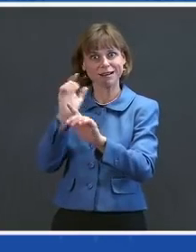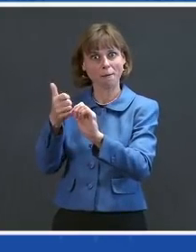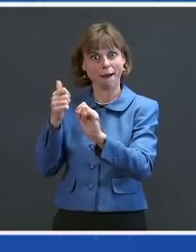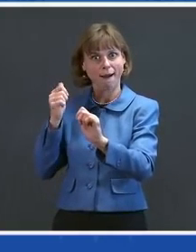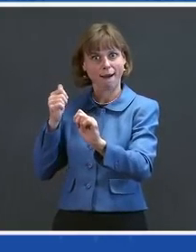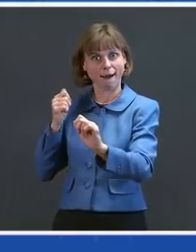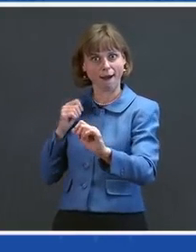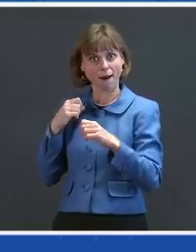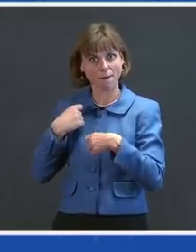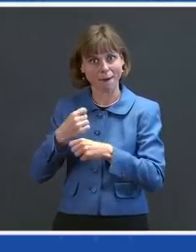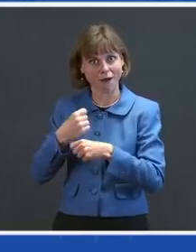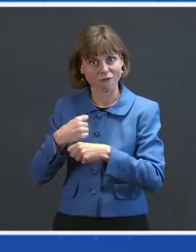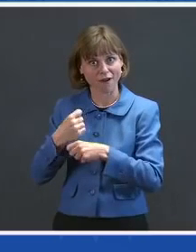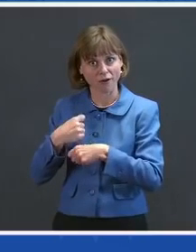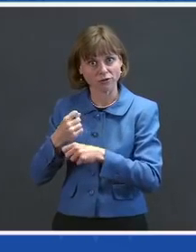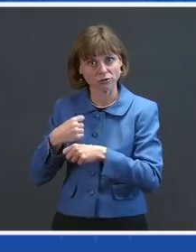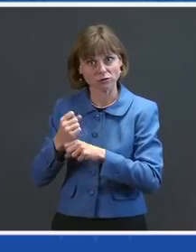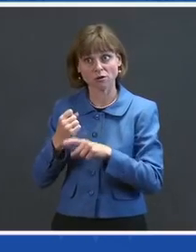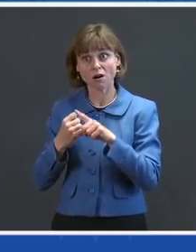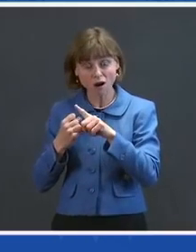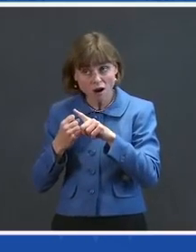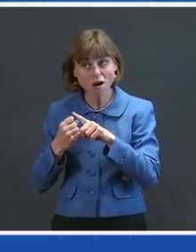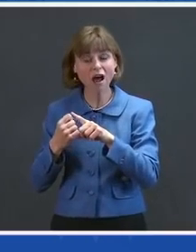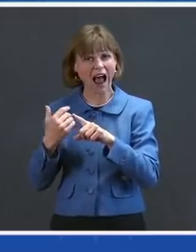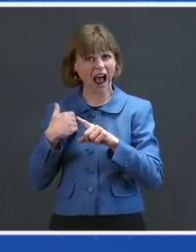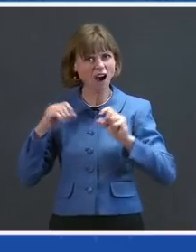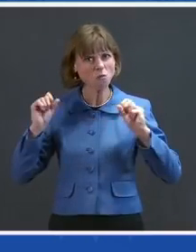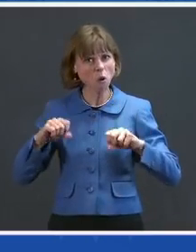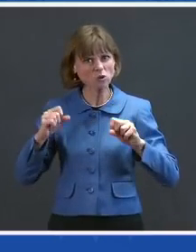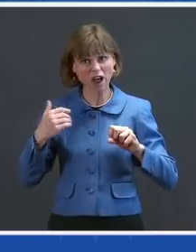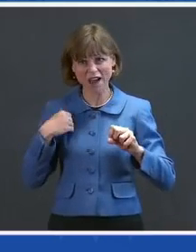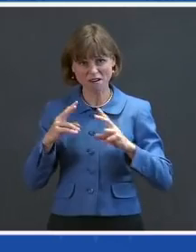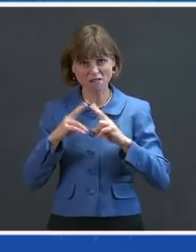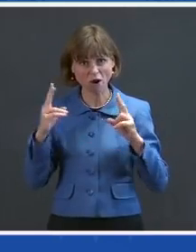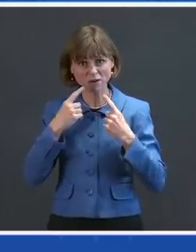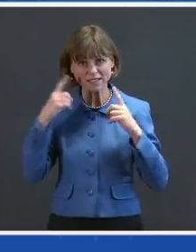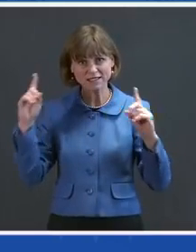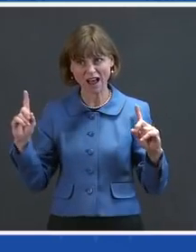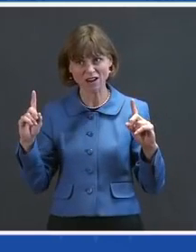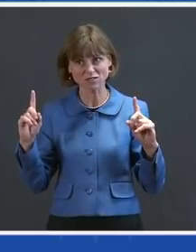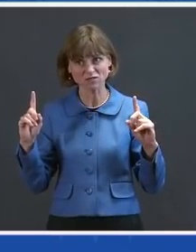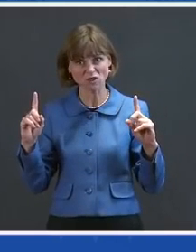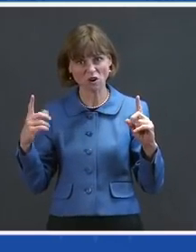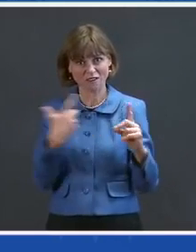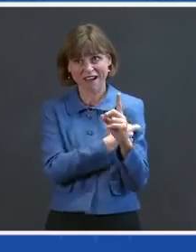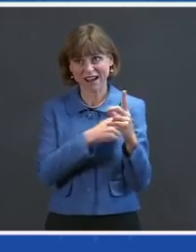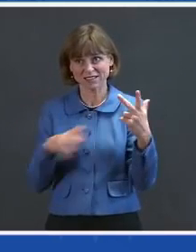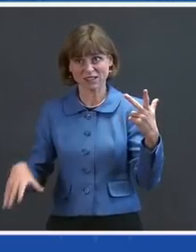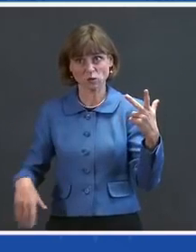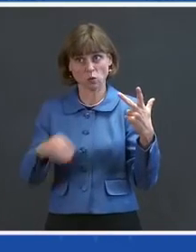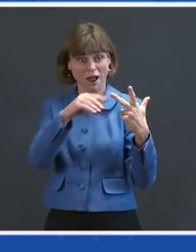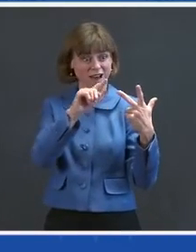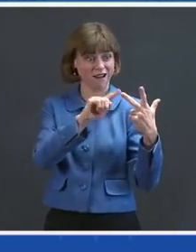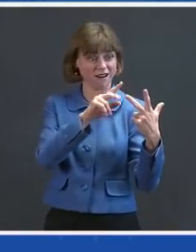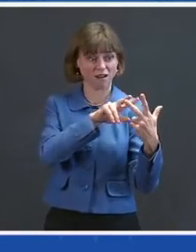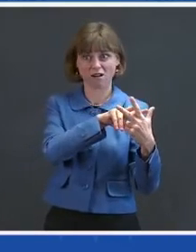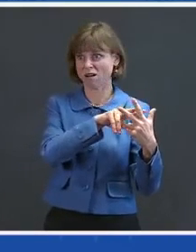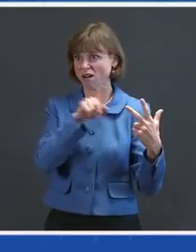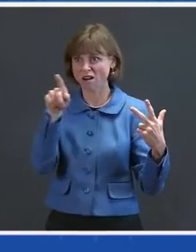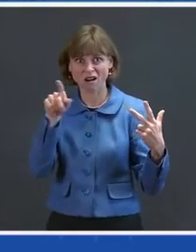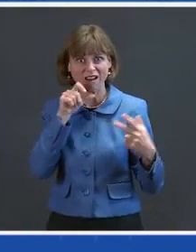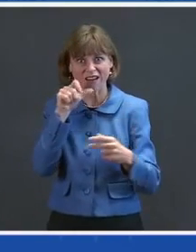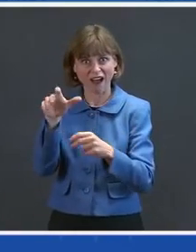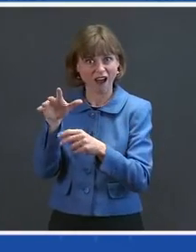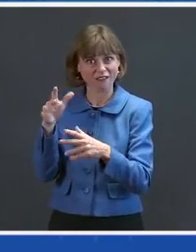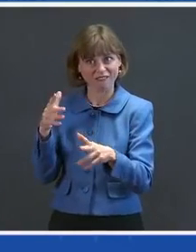potential of another highly effective vaccine to accompany the two existing vaccines, it simply wasn't coming fast